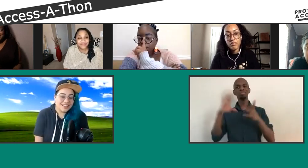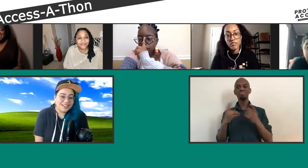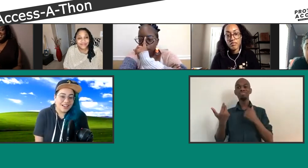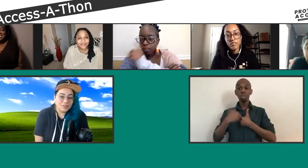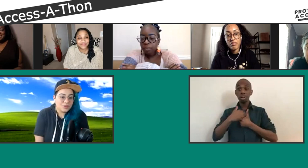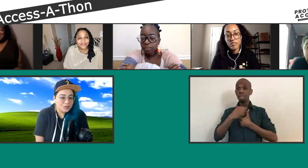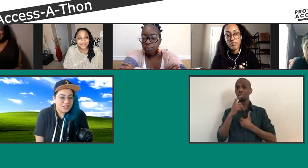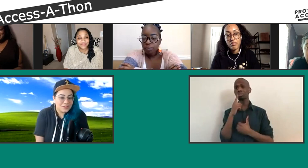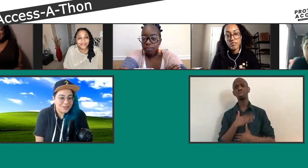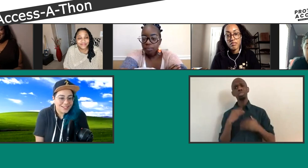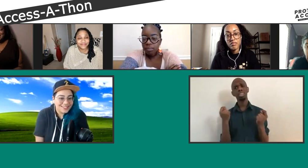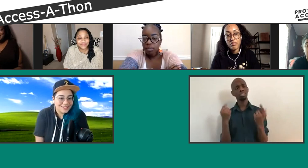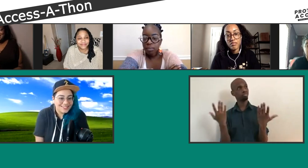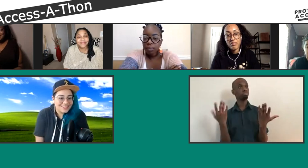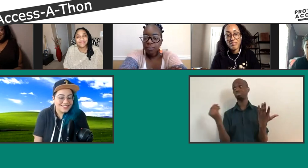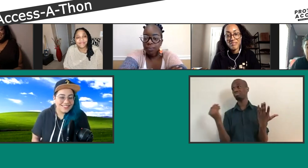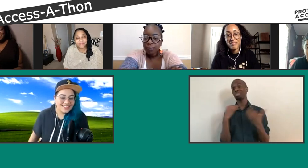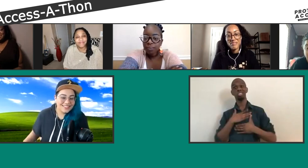And have a wonderful day, everybody.